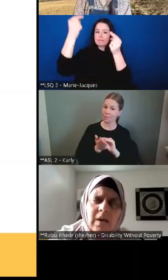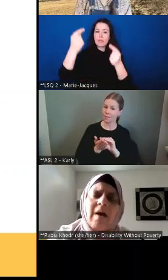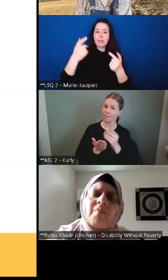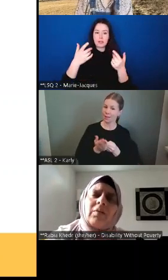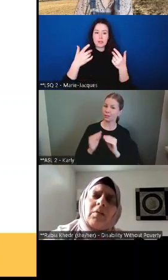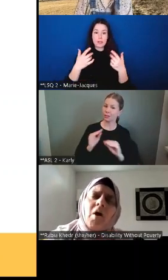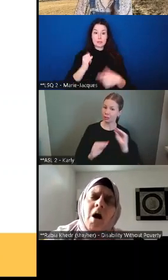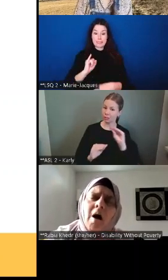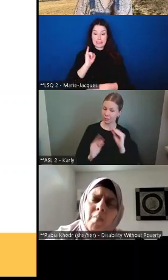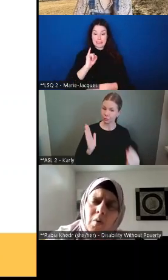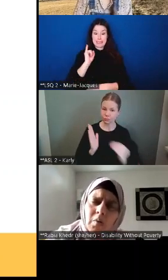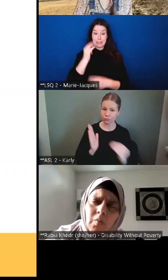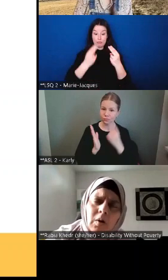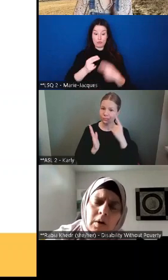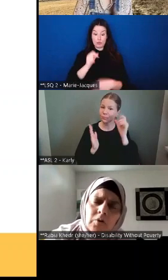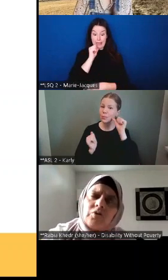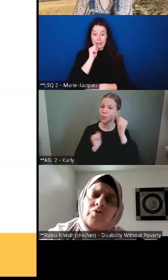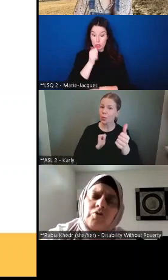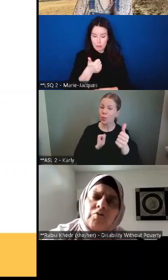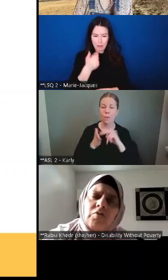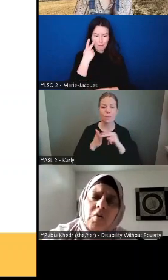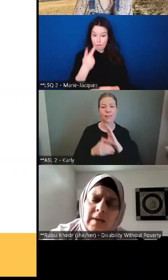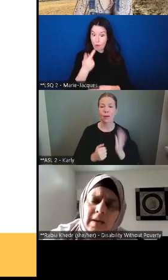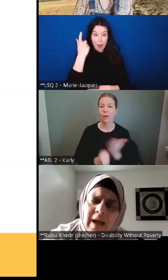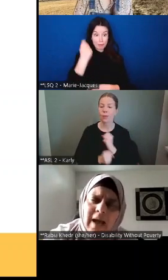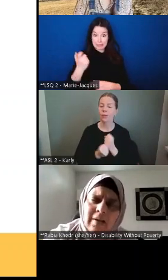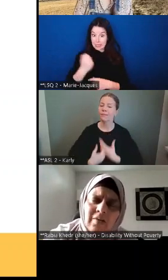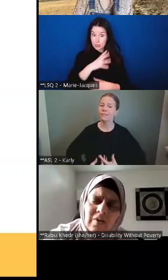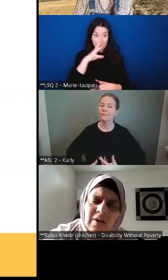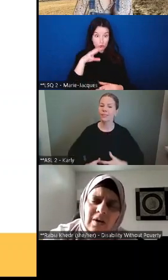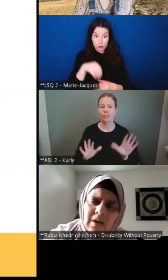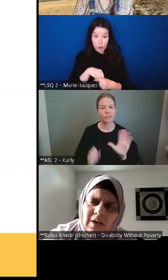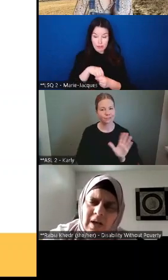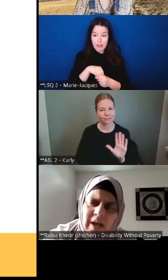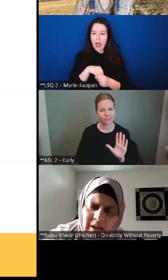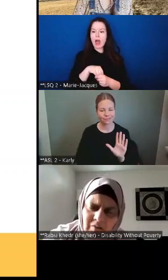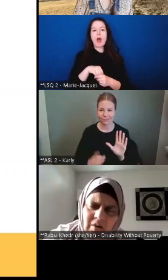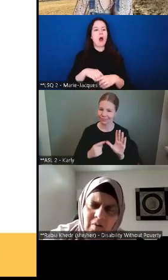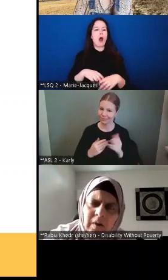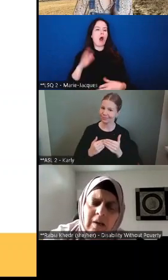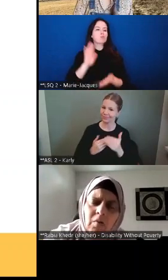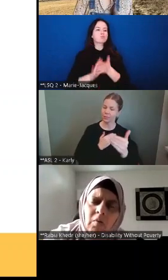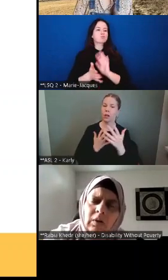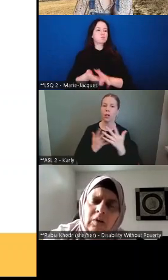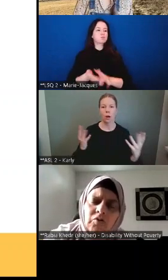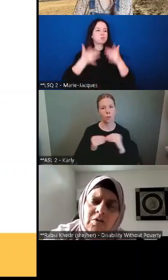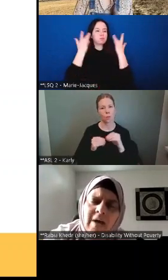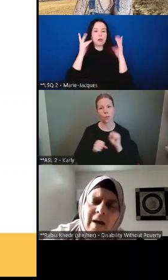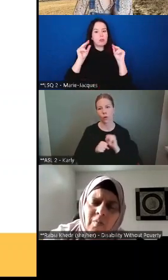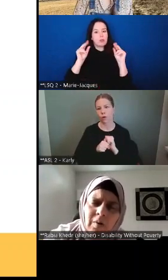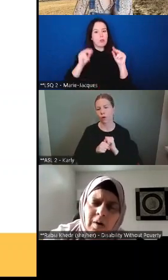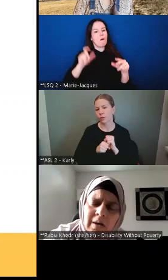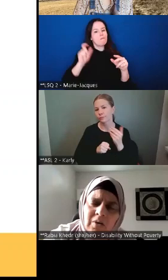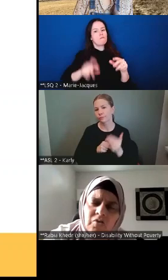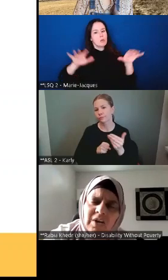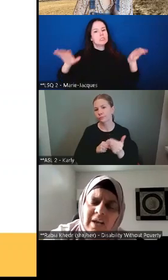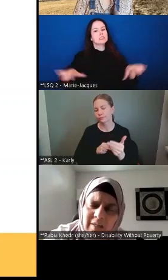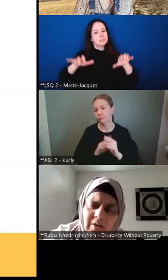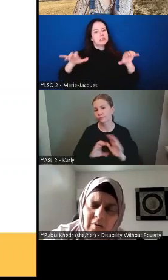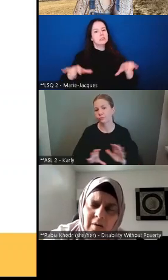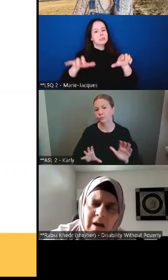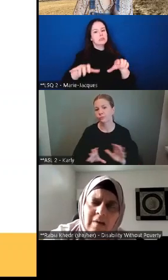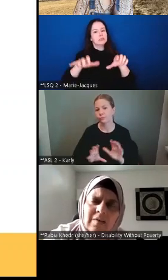job we have a lot more work to do going ahead and we can only do that work